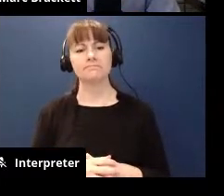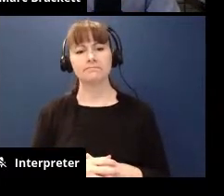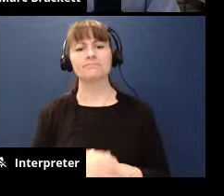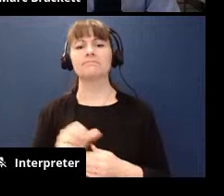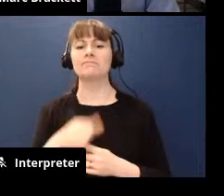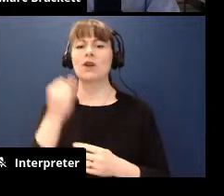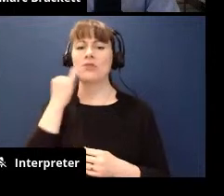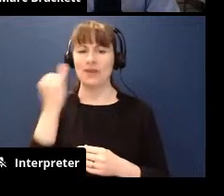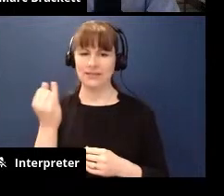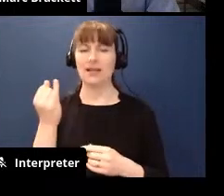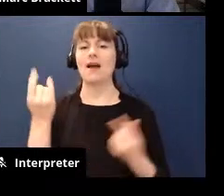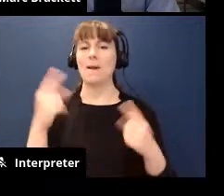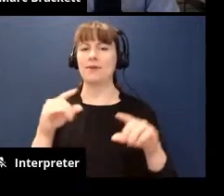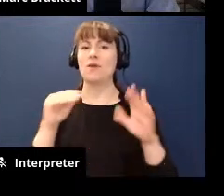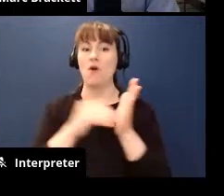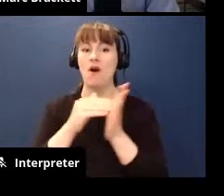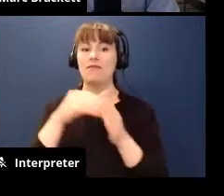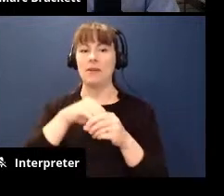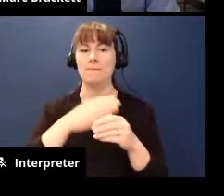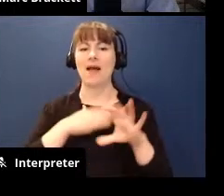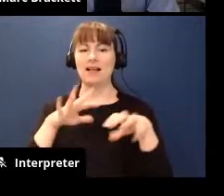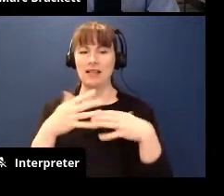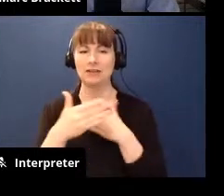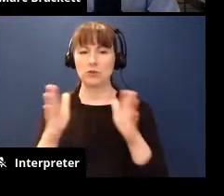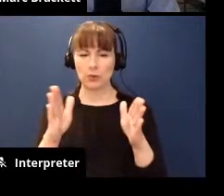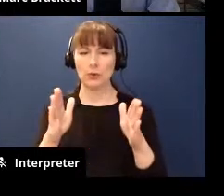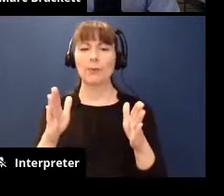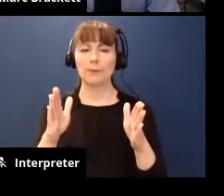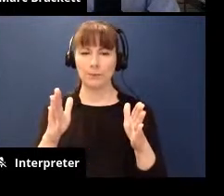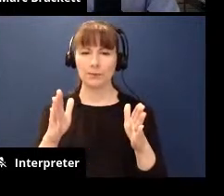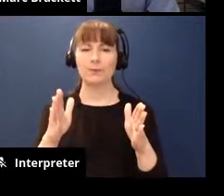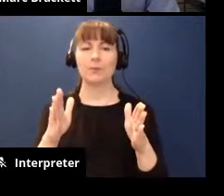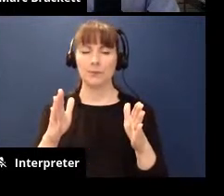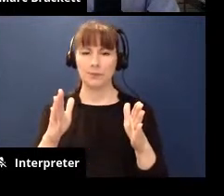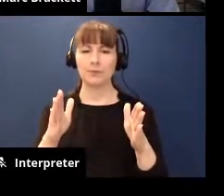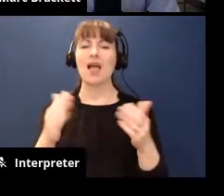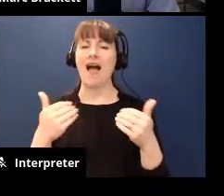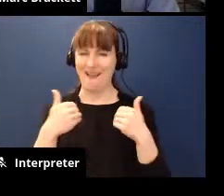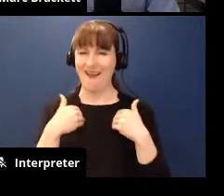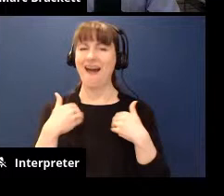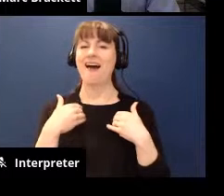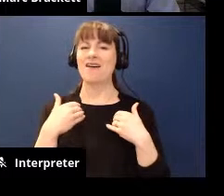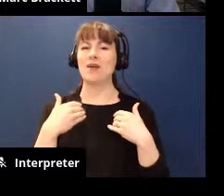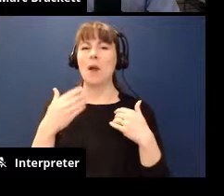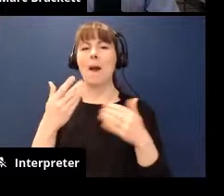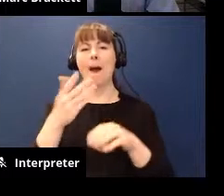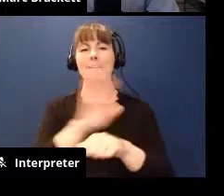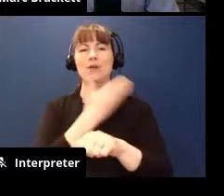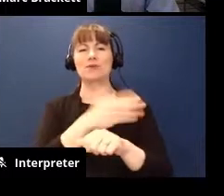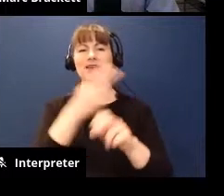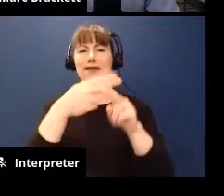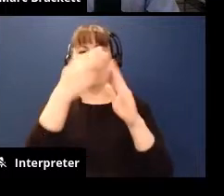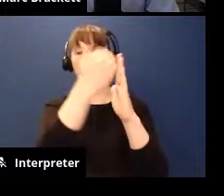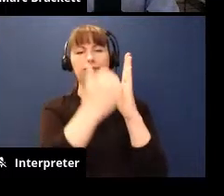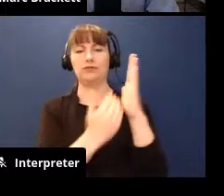that i wanted